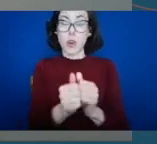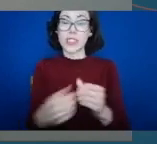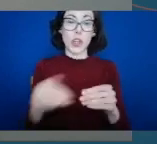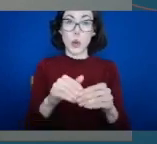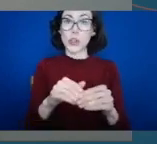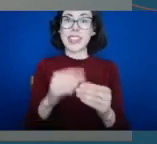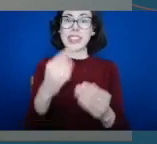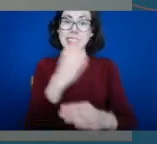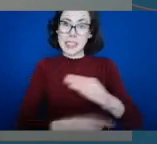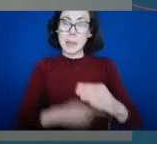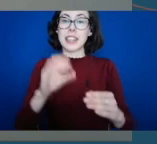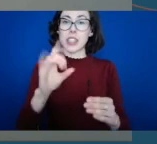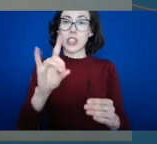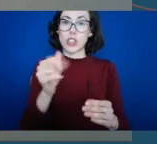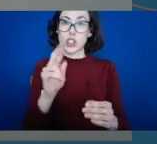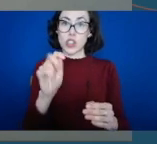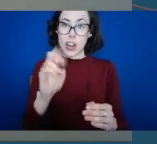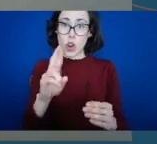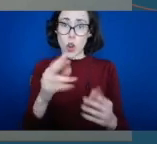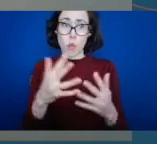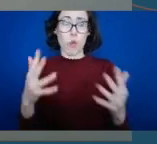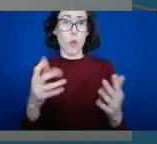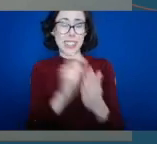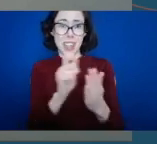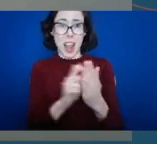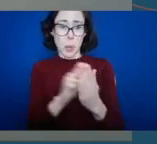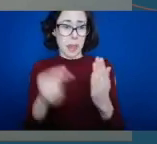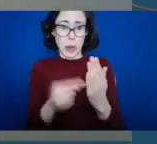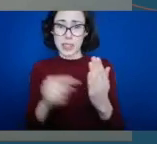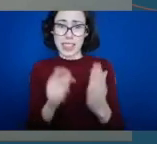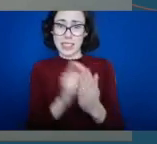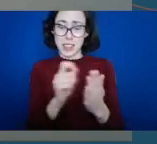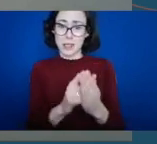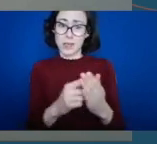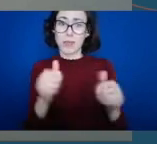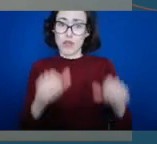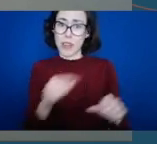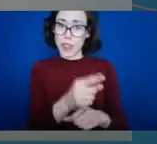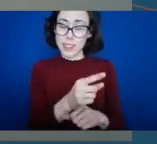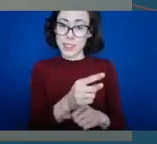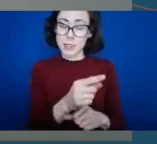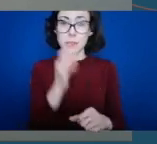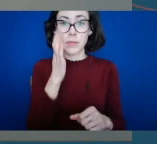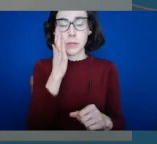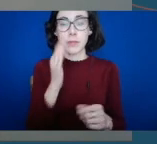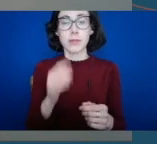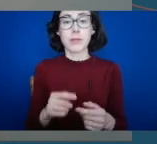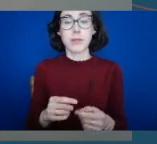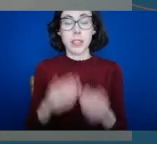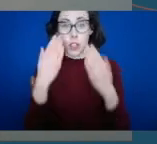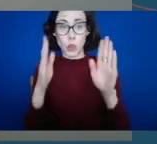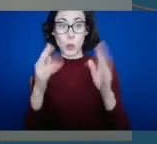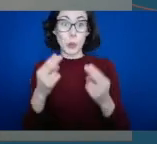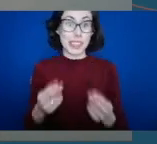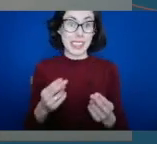findings of Sport Ireland's 2019 Irish Sports Monitor, which has indicated a need across the clubs across our country